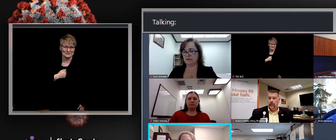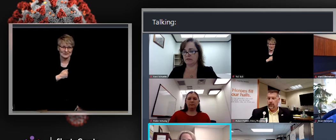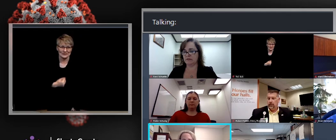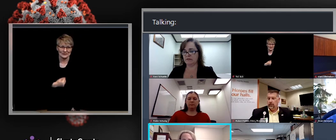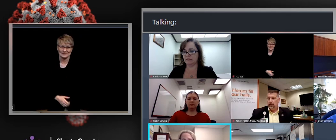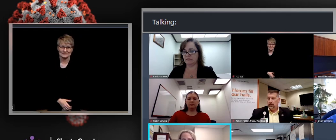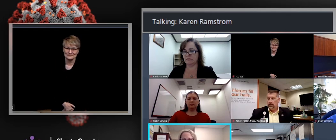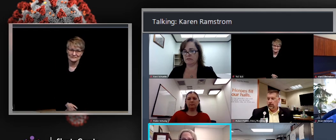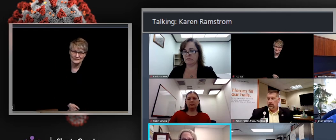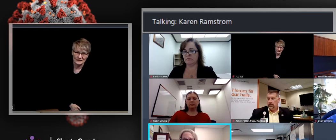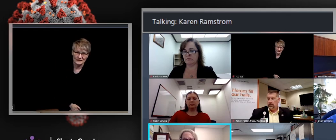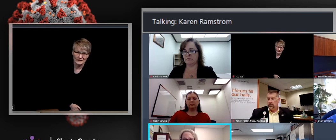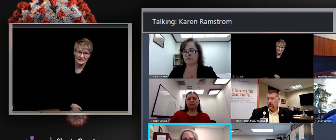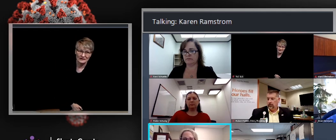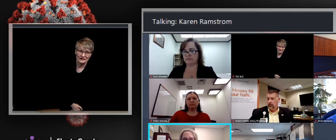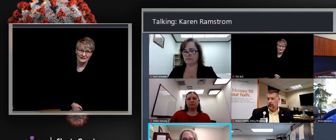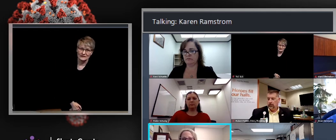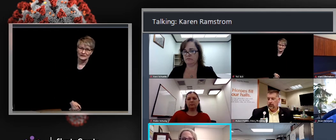Um,